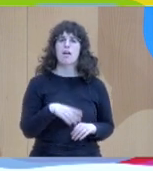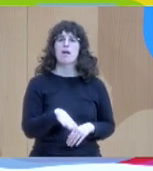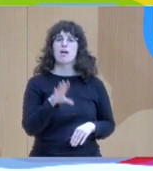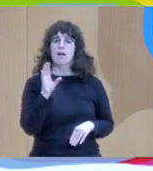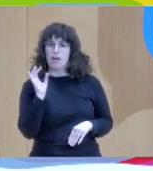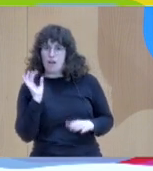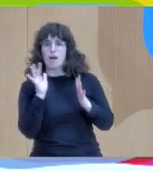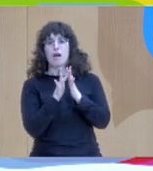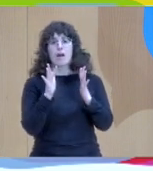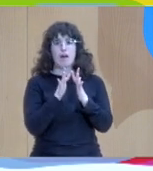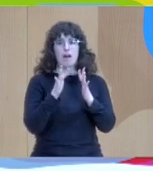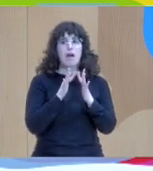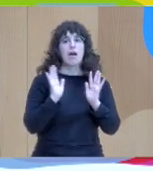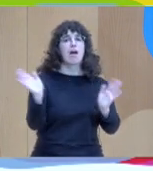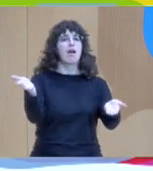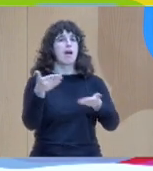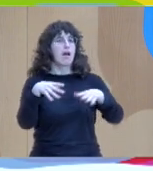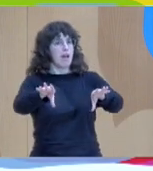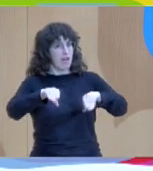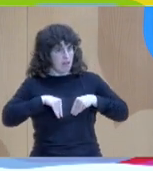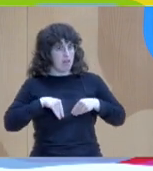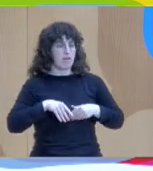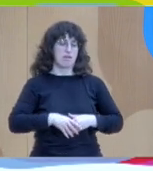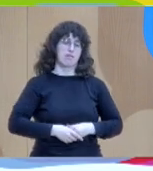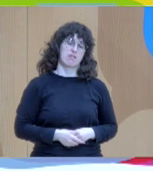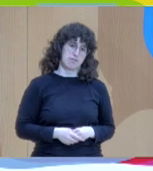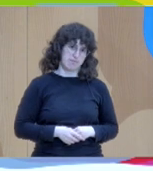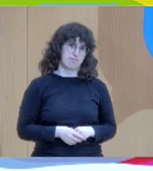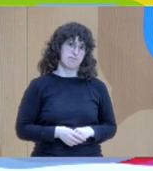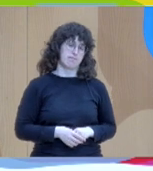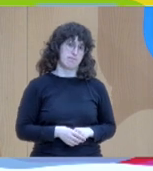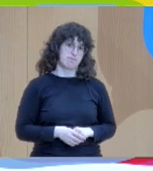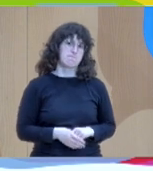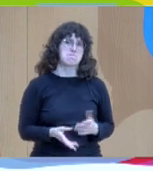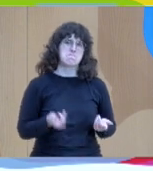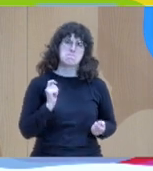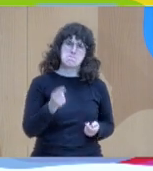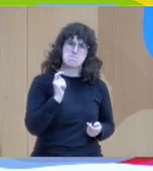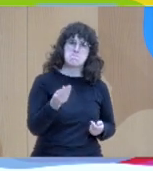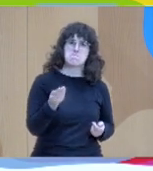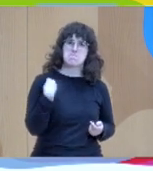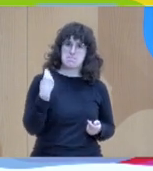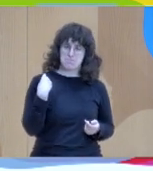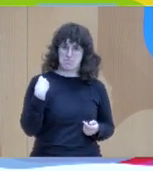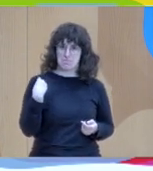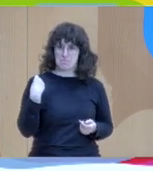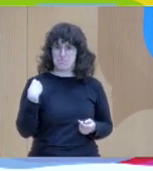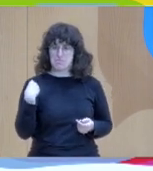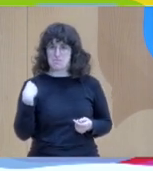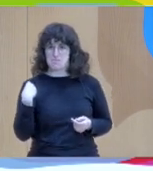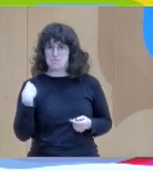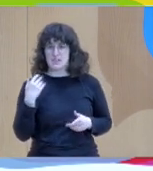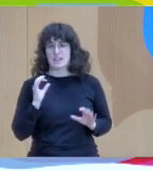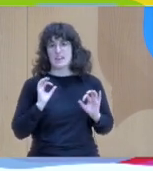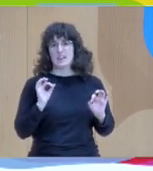we have been asked I have been asked several times because you know open dialogues in psychiatry no